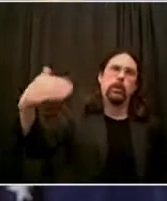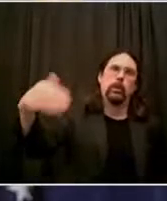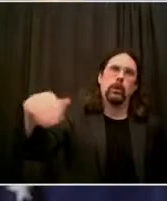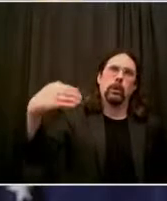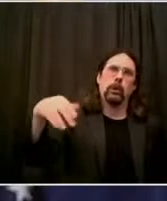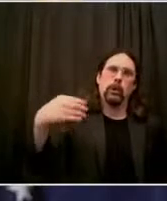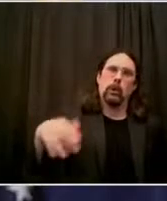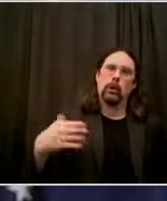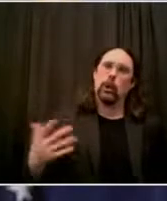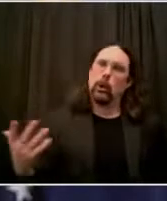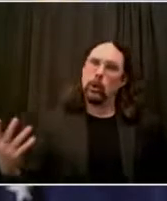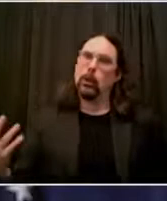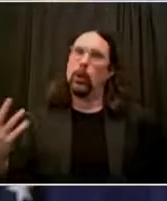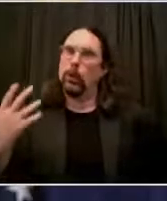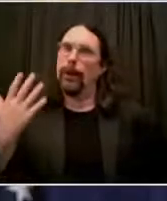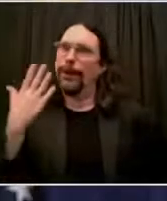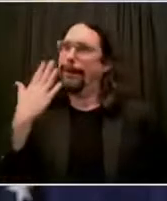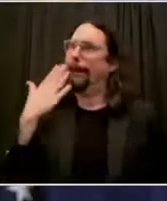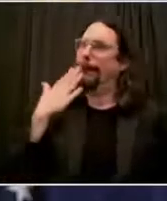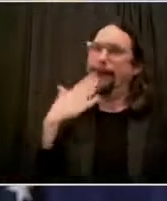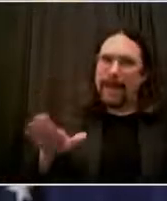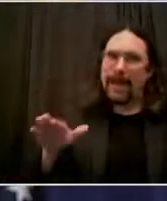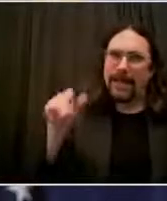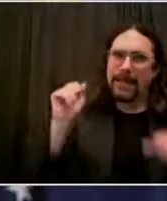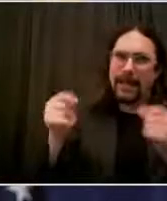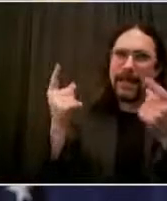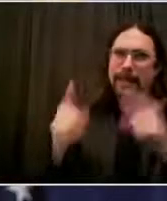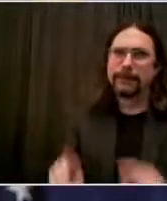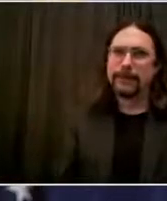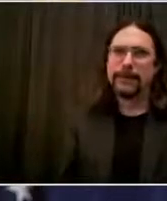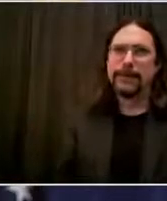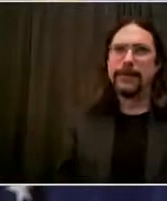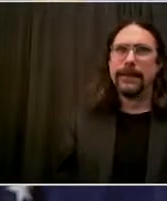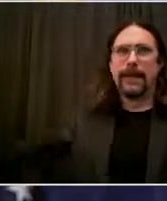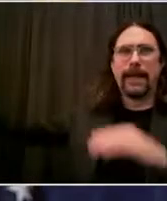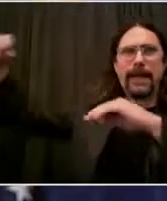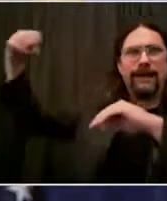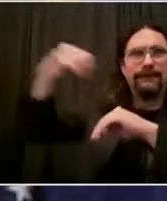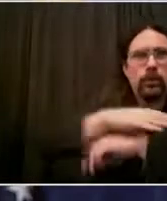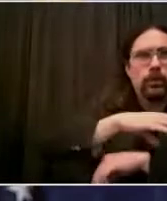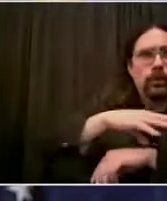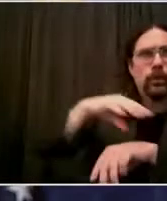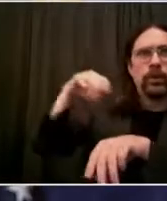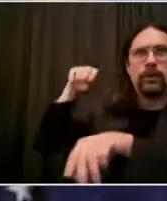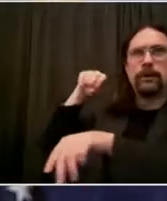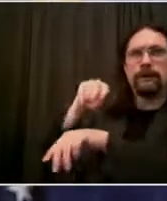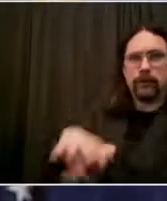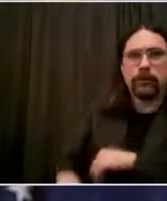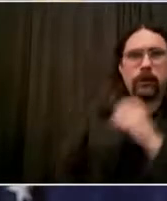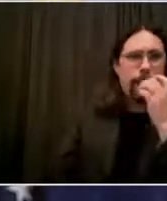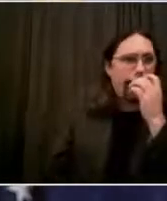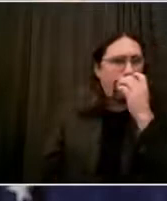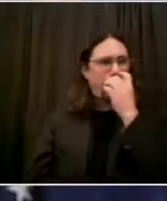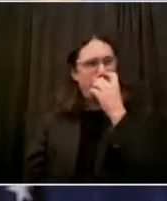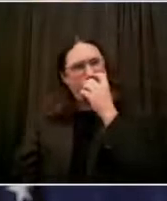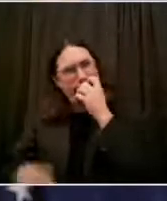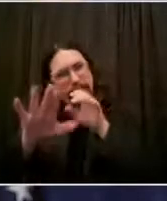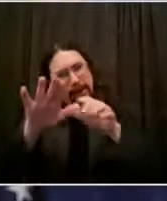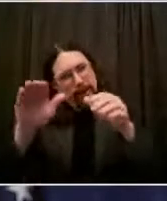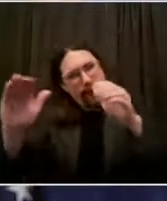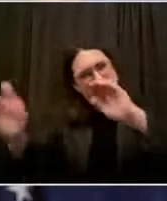all have activities for their children. They travel, they do, they, there are so many positive outlets for that energy